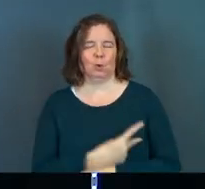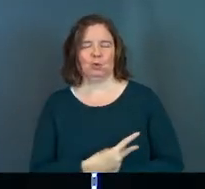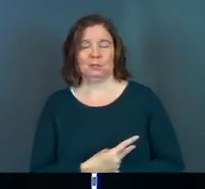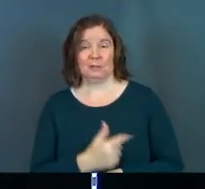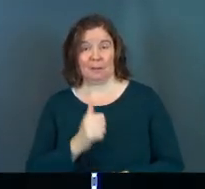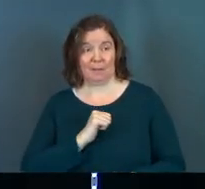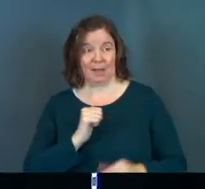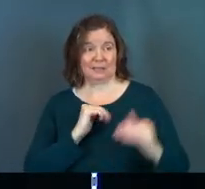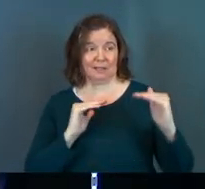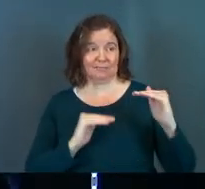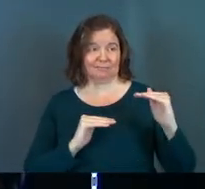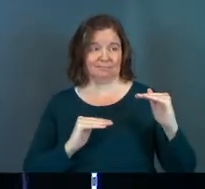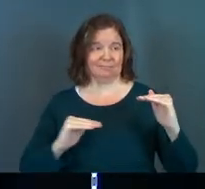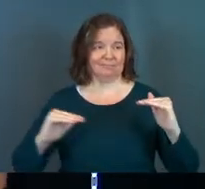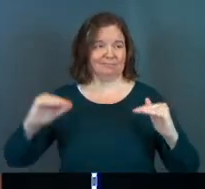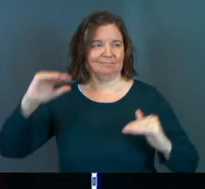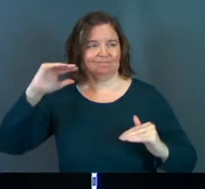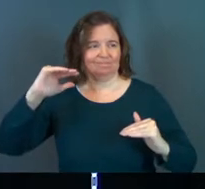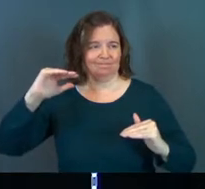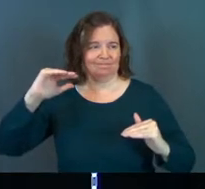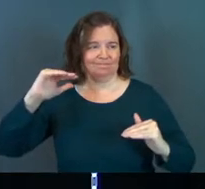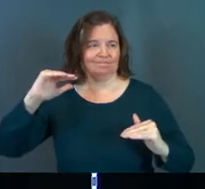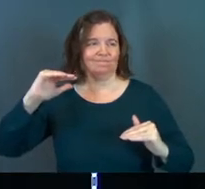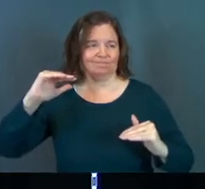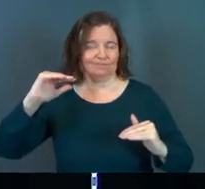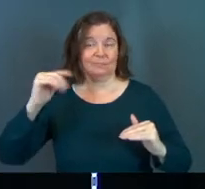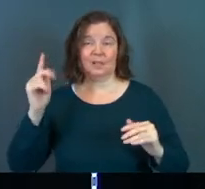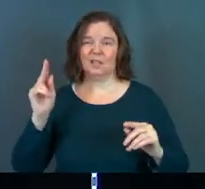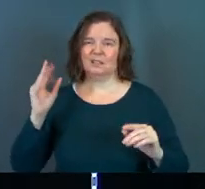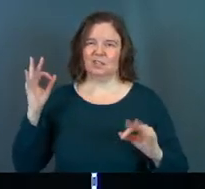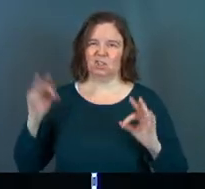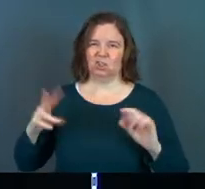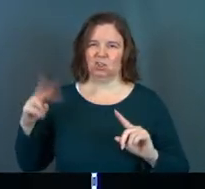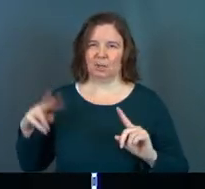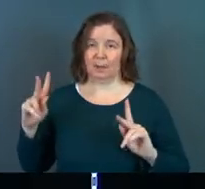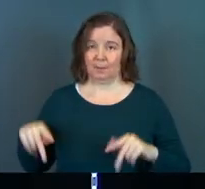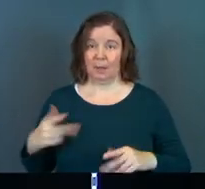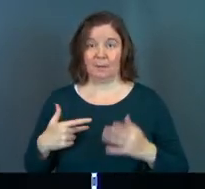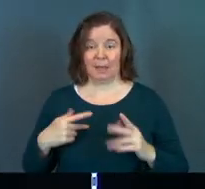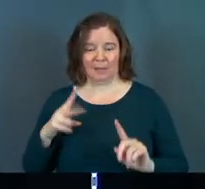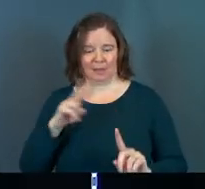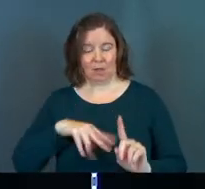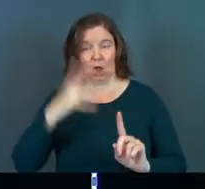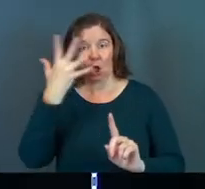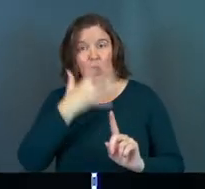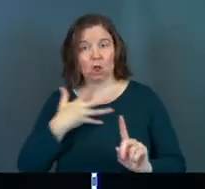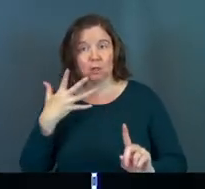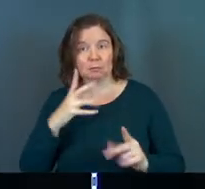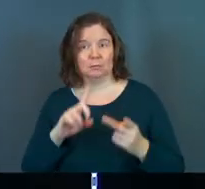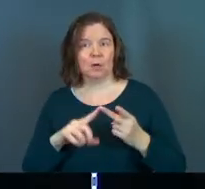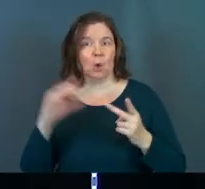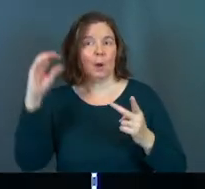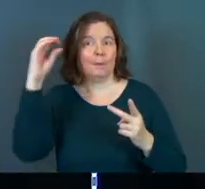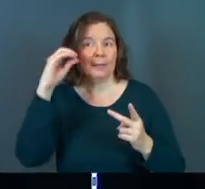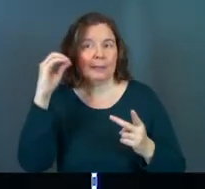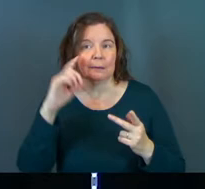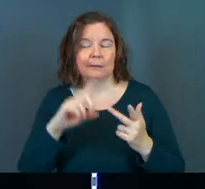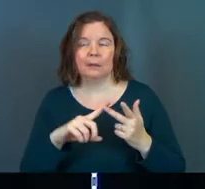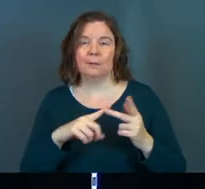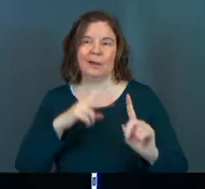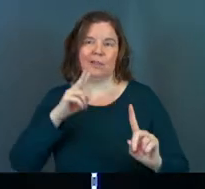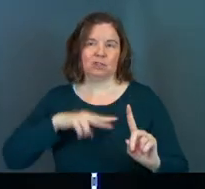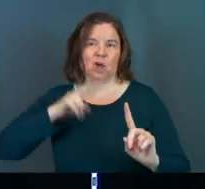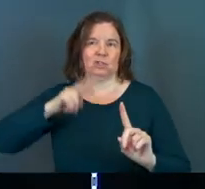I'm placing myself up here and you're down here, a judgmental person. Maybe they judge an appearance, maybe they judge an opinion, but they judge,